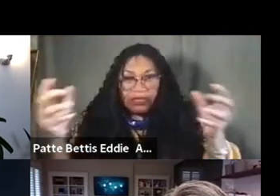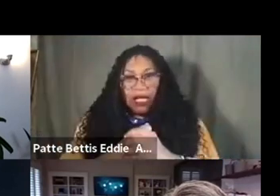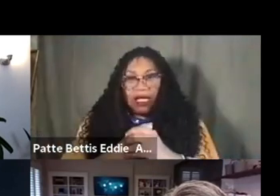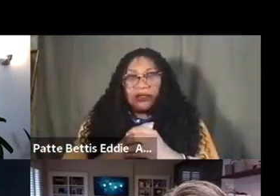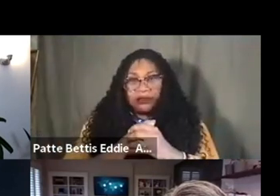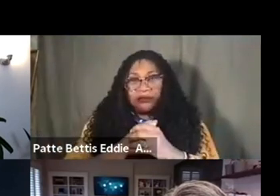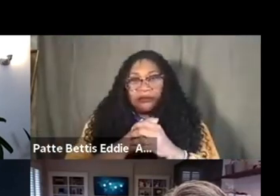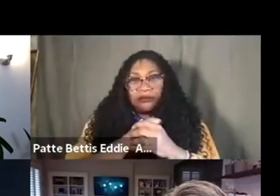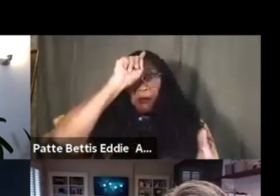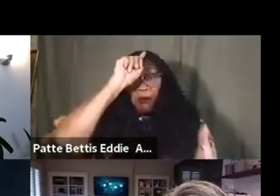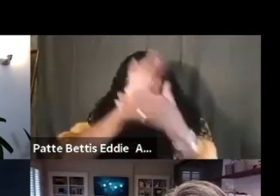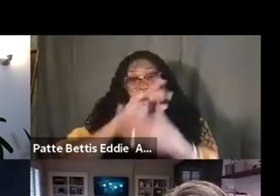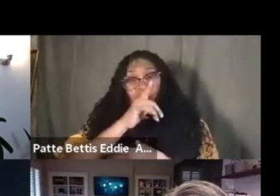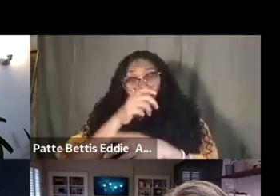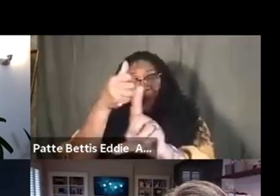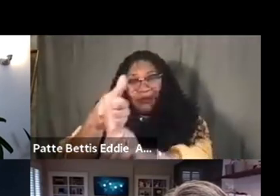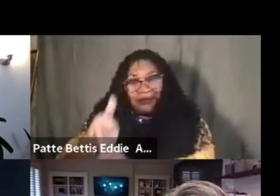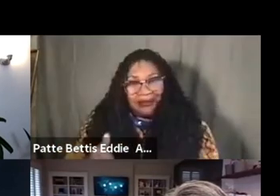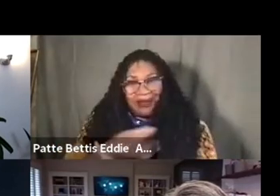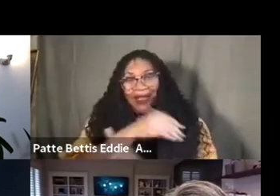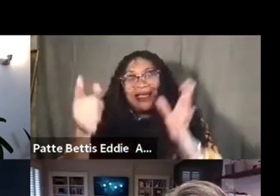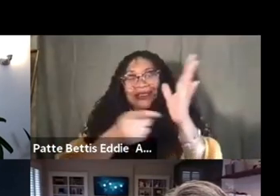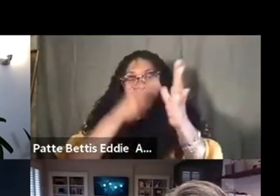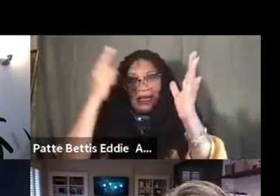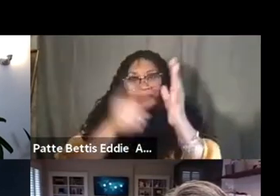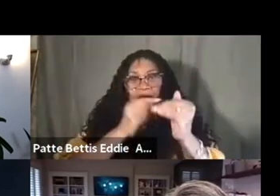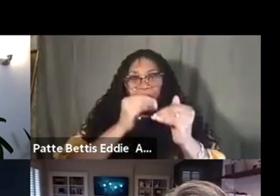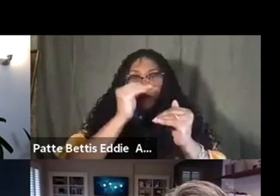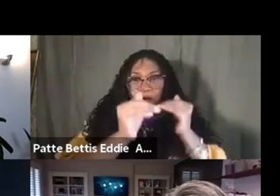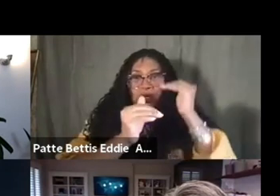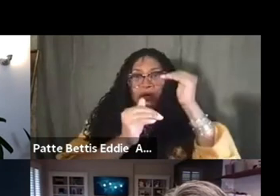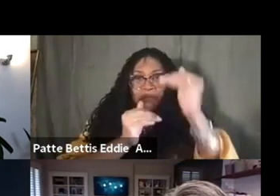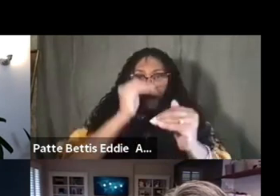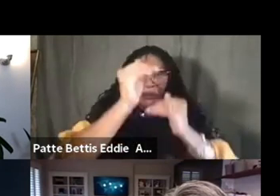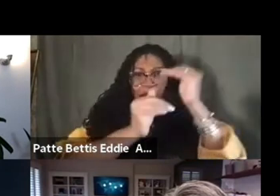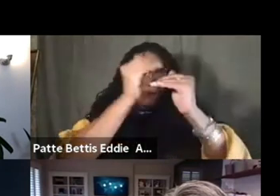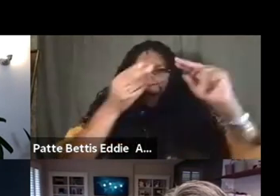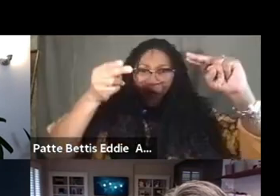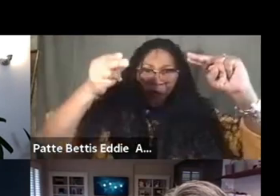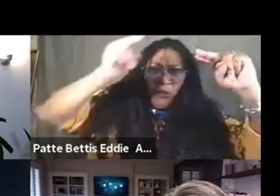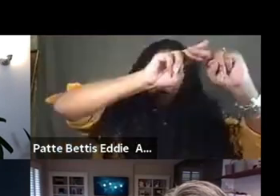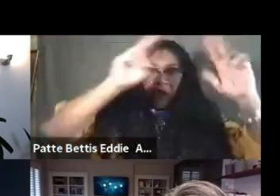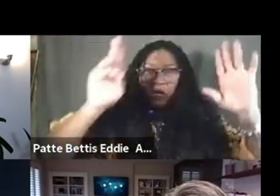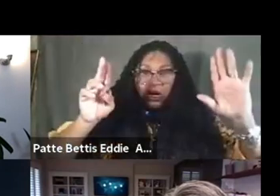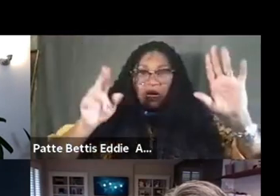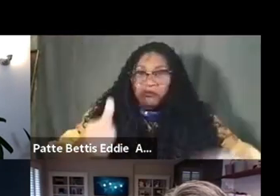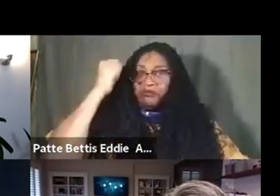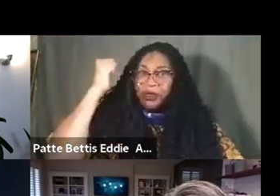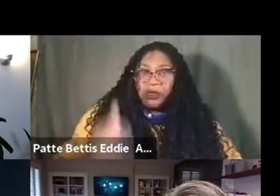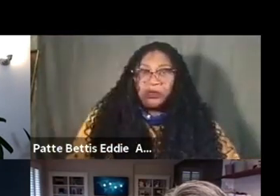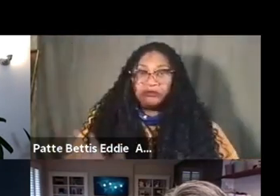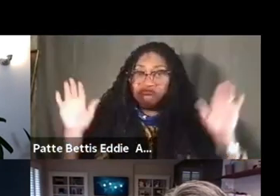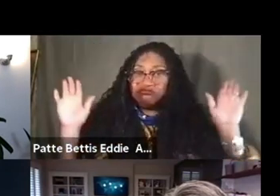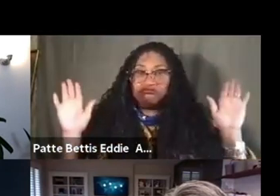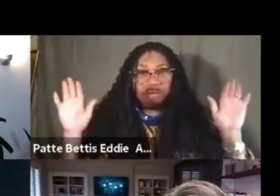you know, belief in yourself, and it takes, so I think sometimes a while to build that up for yourself to, to say, you know, I'm going to refuse, because the